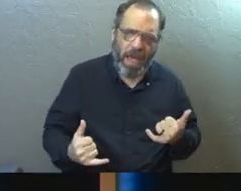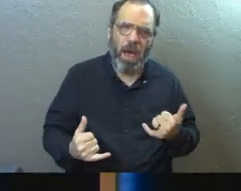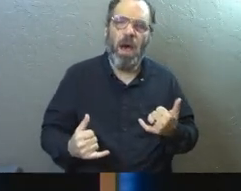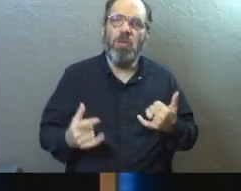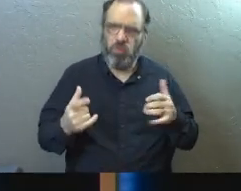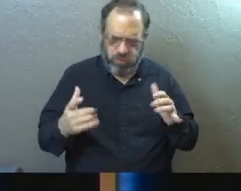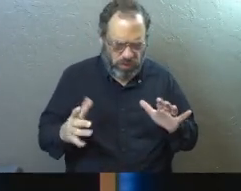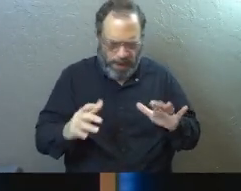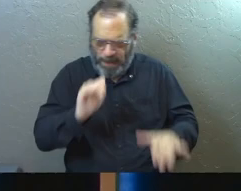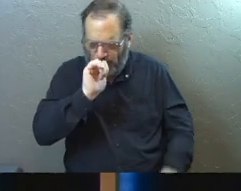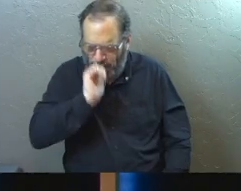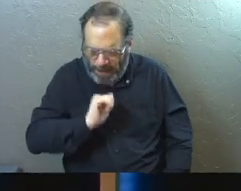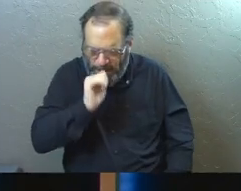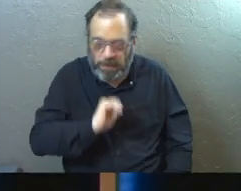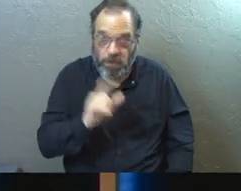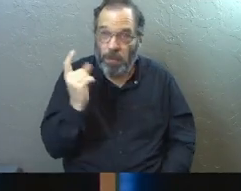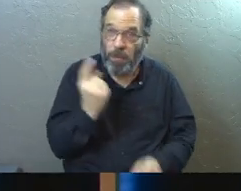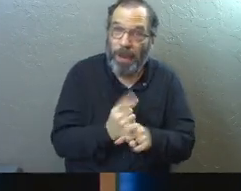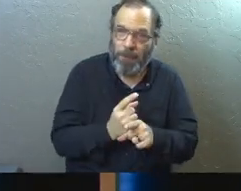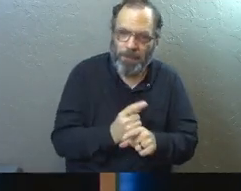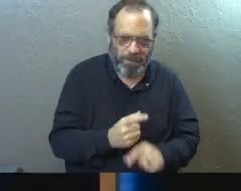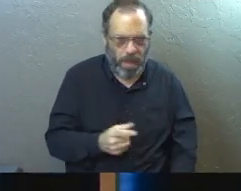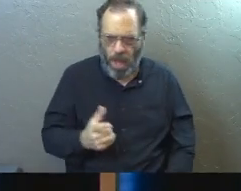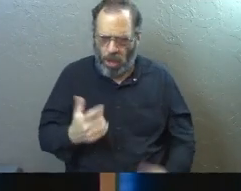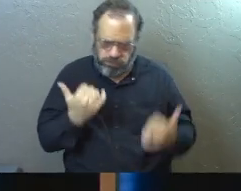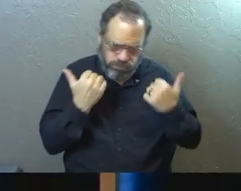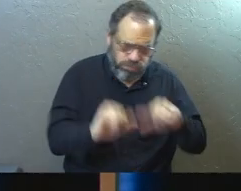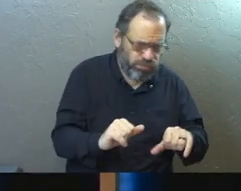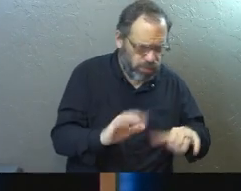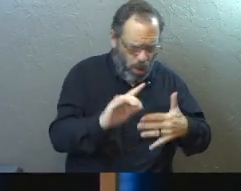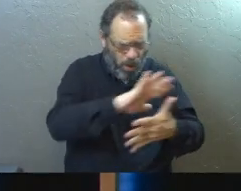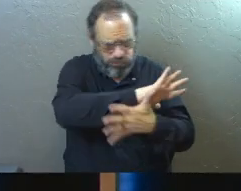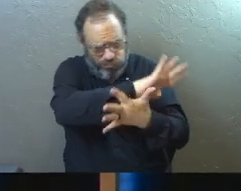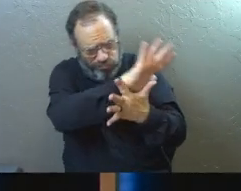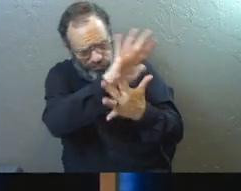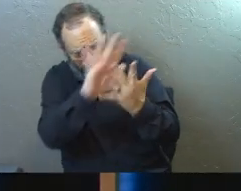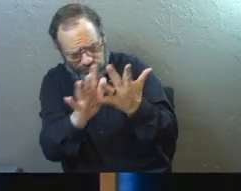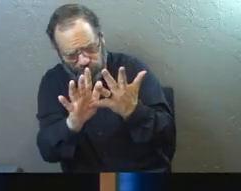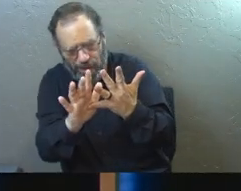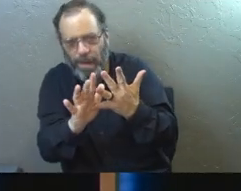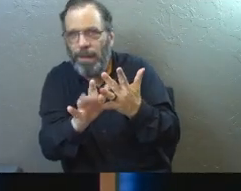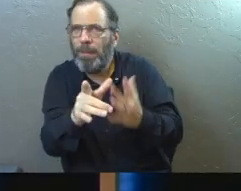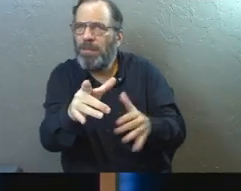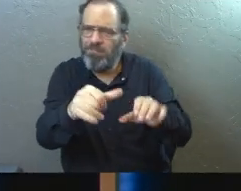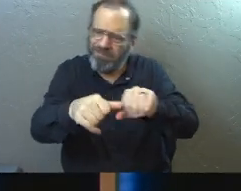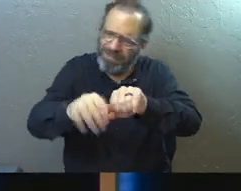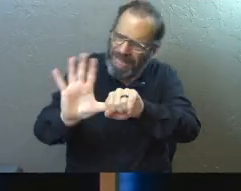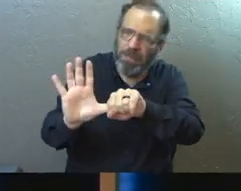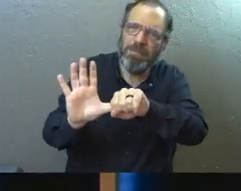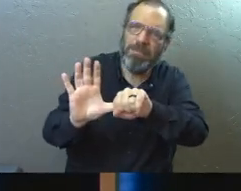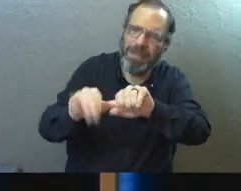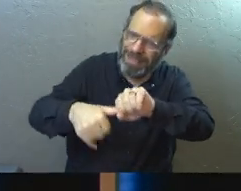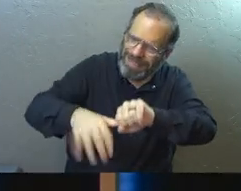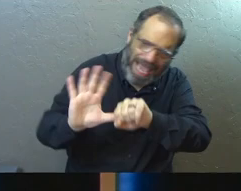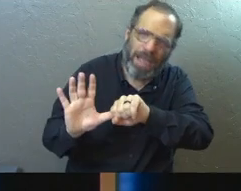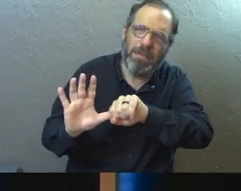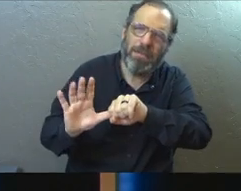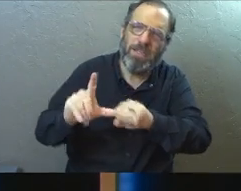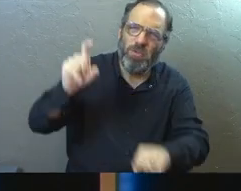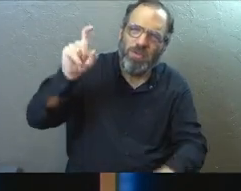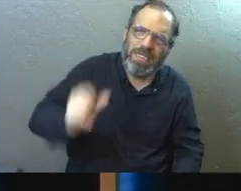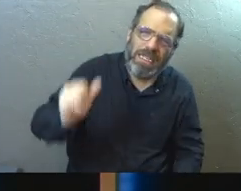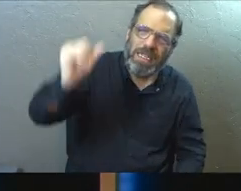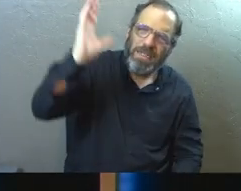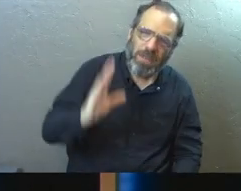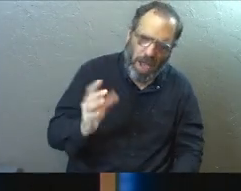and so you need patience. You know what I'm saying, right? You can try to be all of these things, but you can't. You need